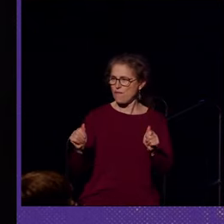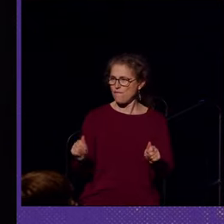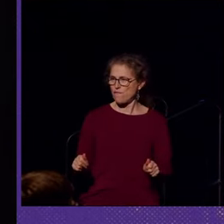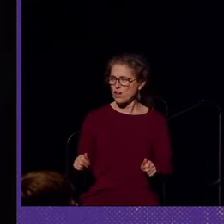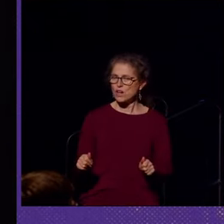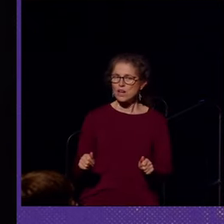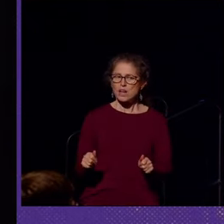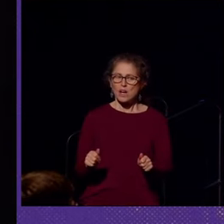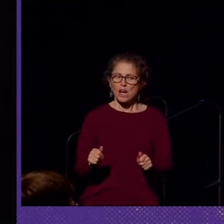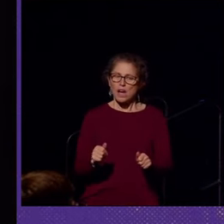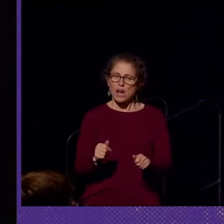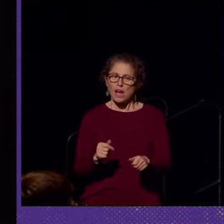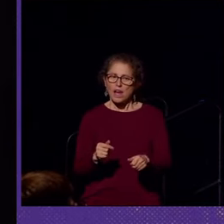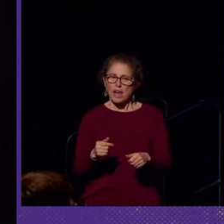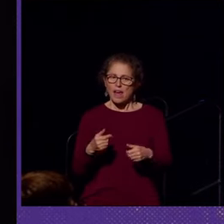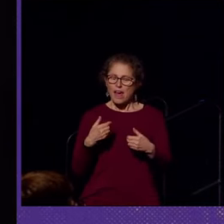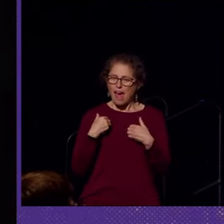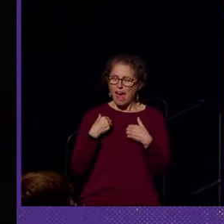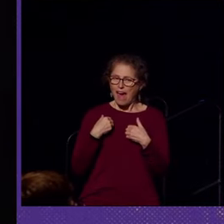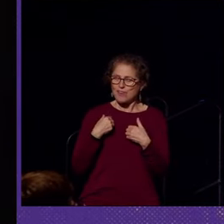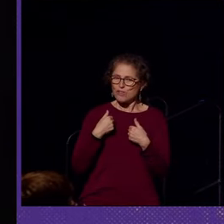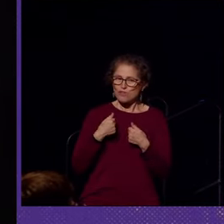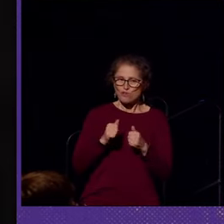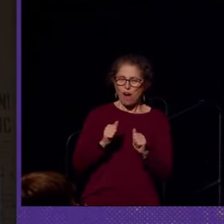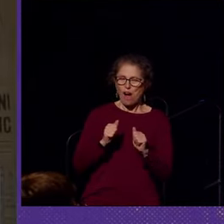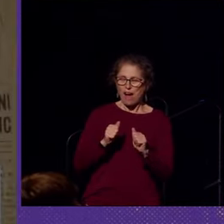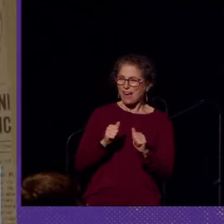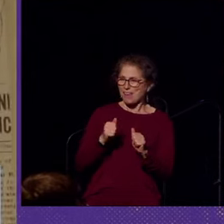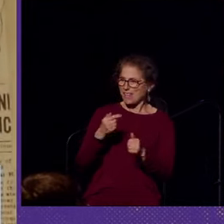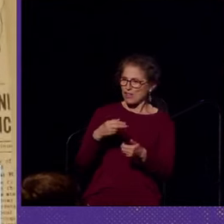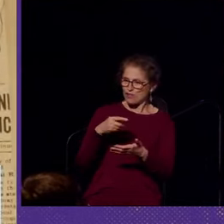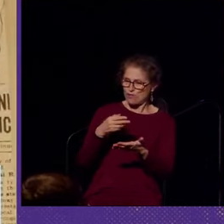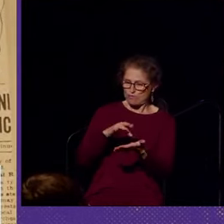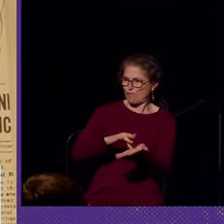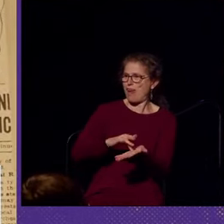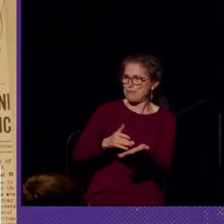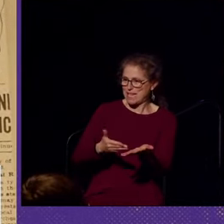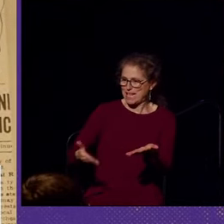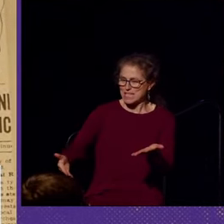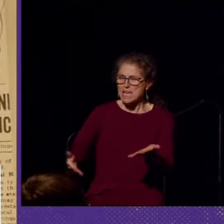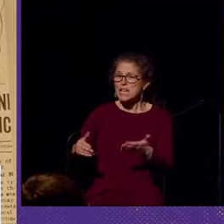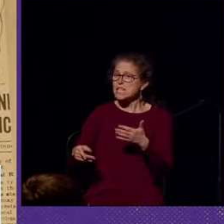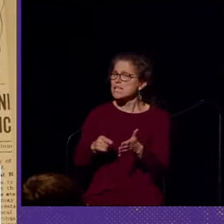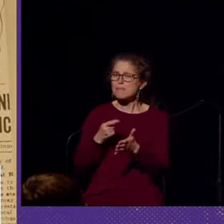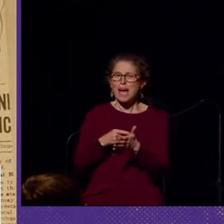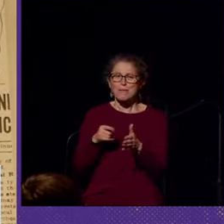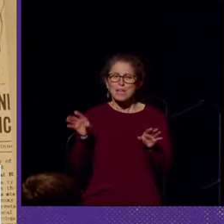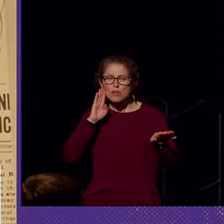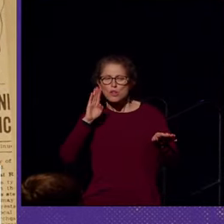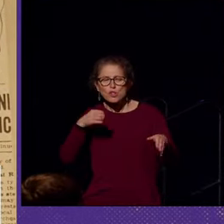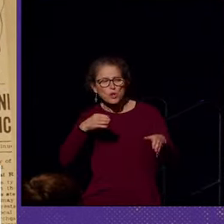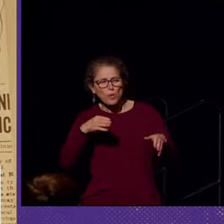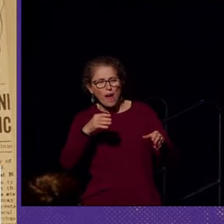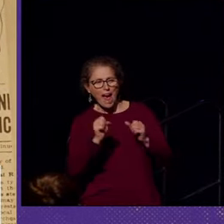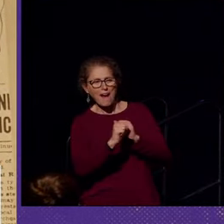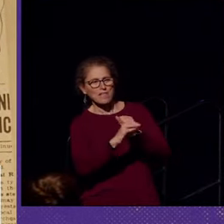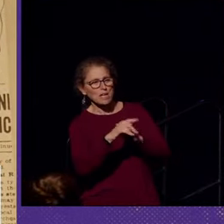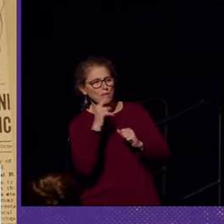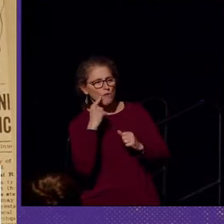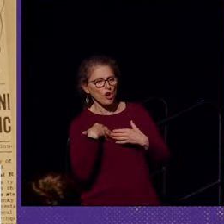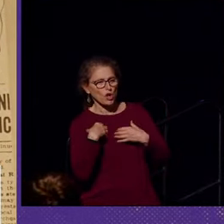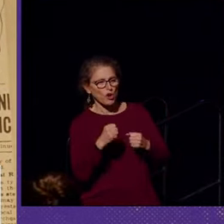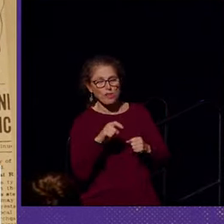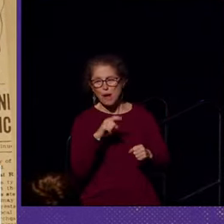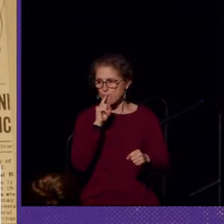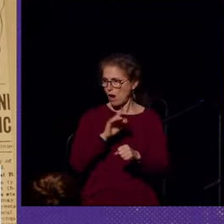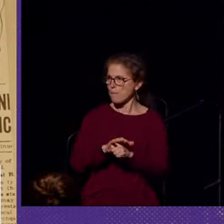turn to facial family remedies. Sometimes they turn to advertisements for cures that promise to